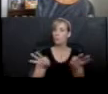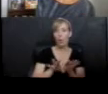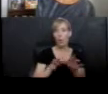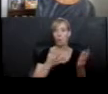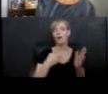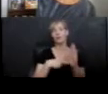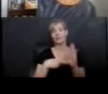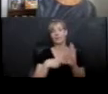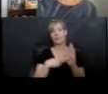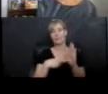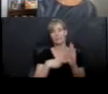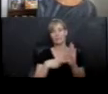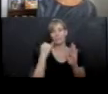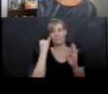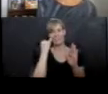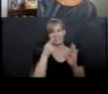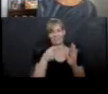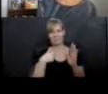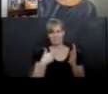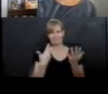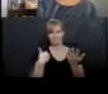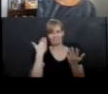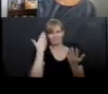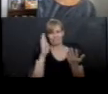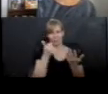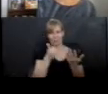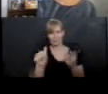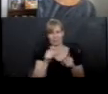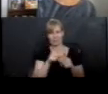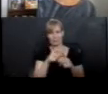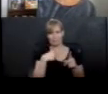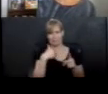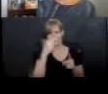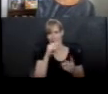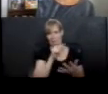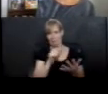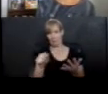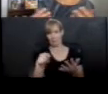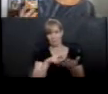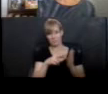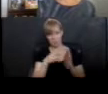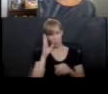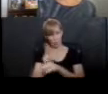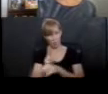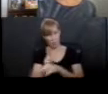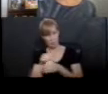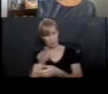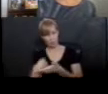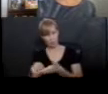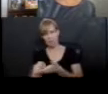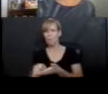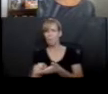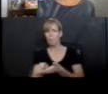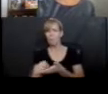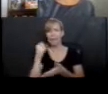you've never heard a word or read a word, are you going to use that word in your writing? If you have never read a beautiful